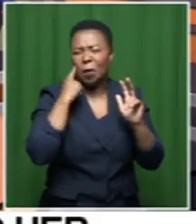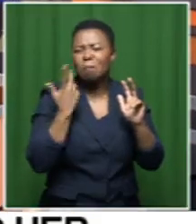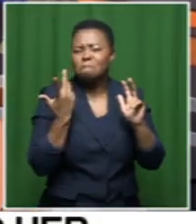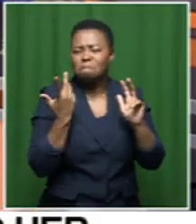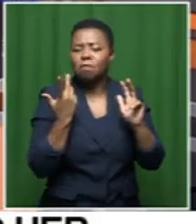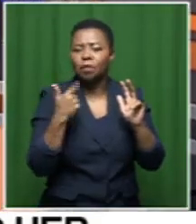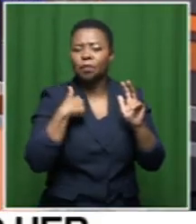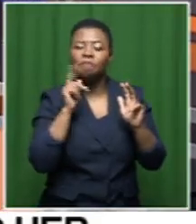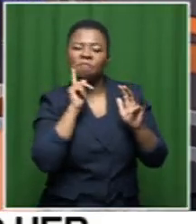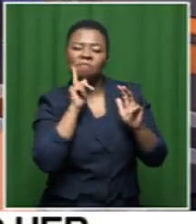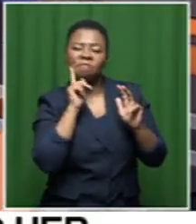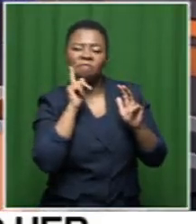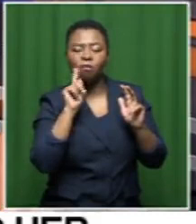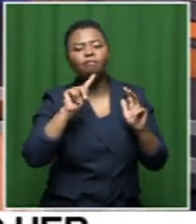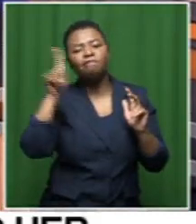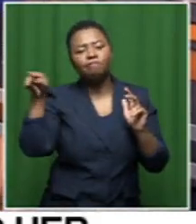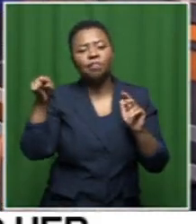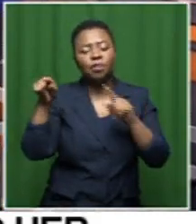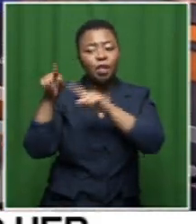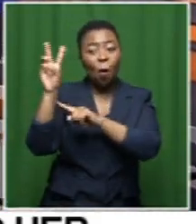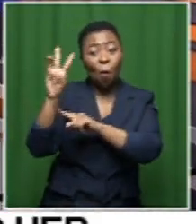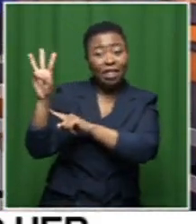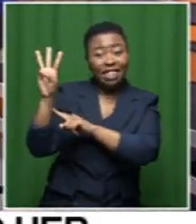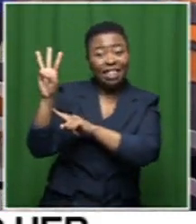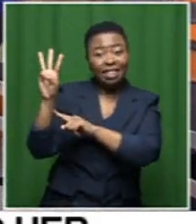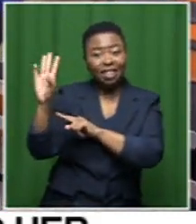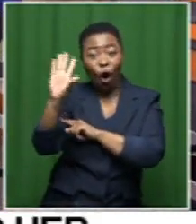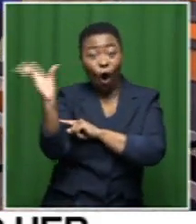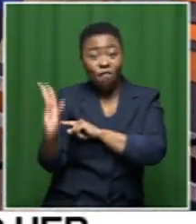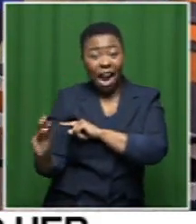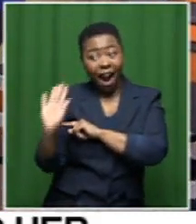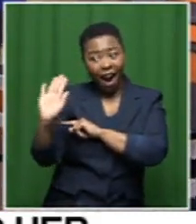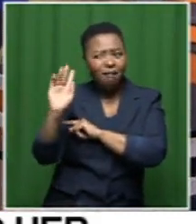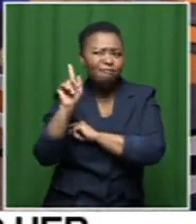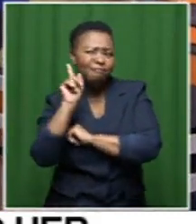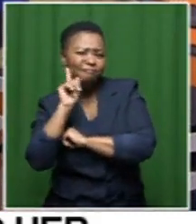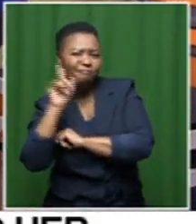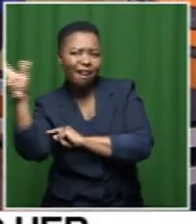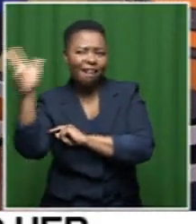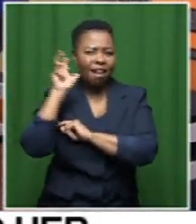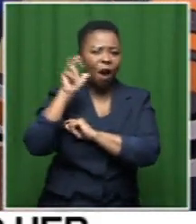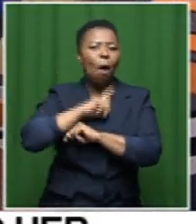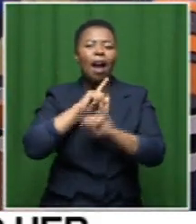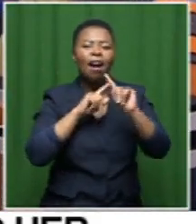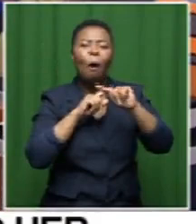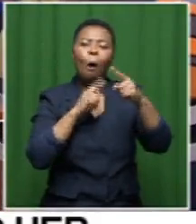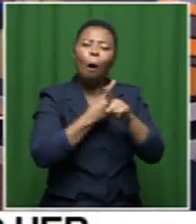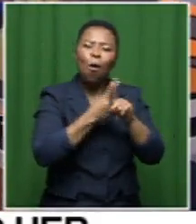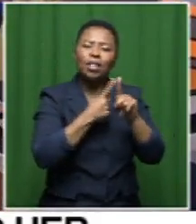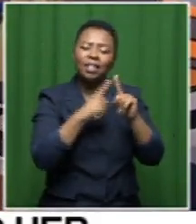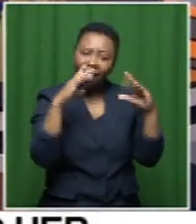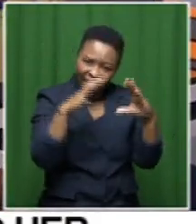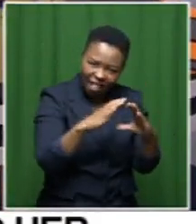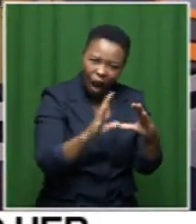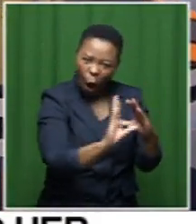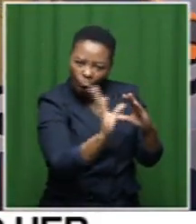pay homage to to to to West uh West Africa because I think we always focus on one part of the continent and I really I